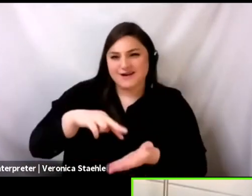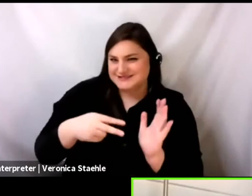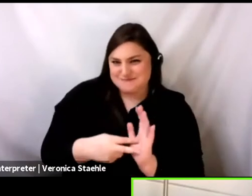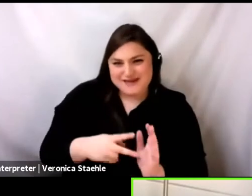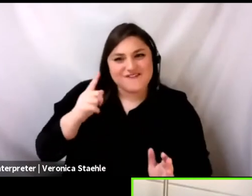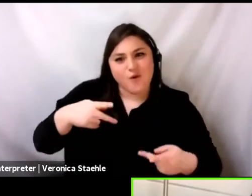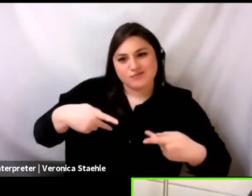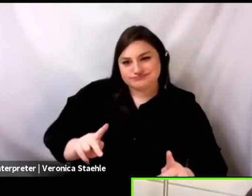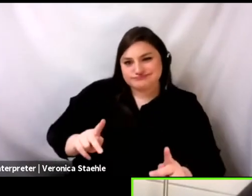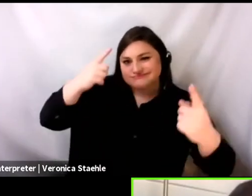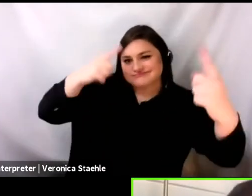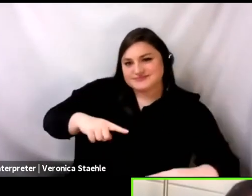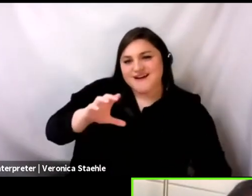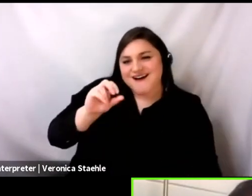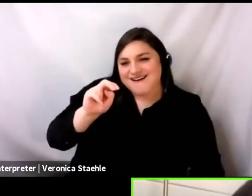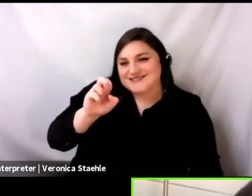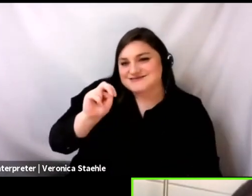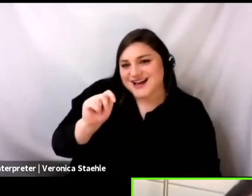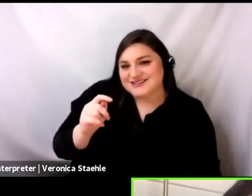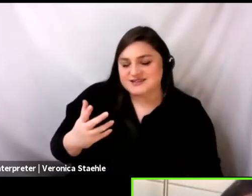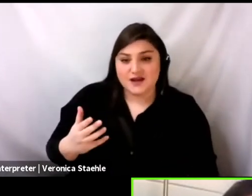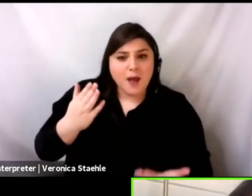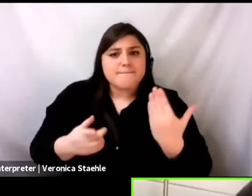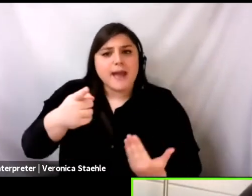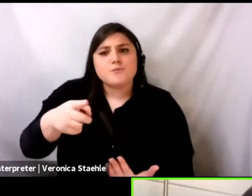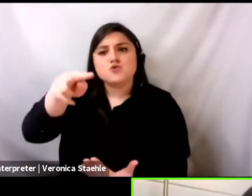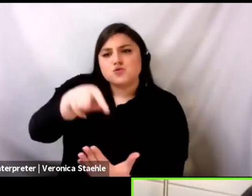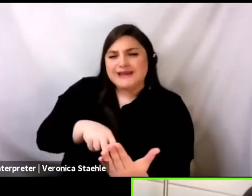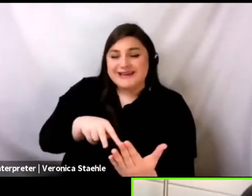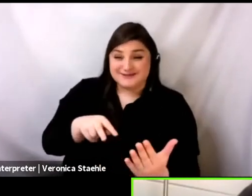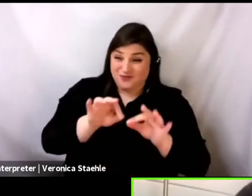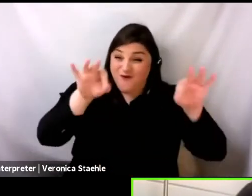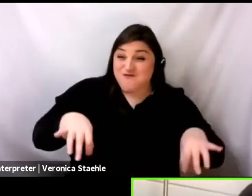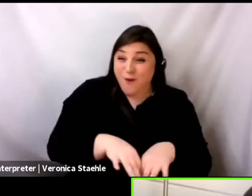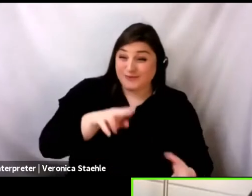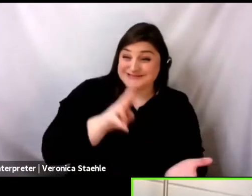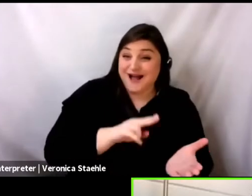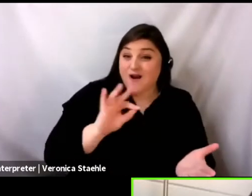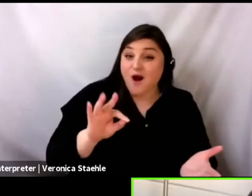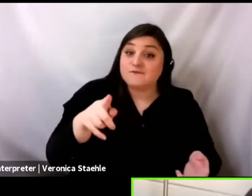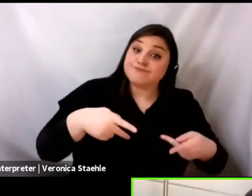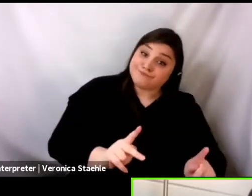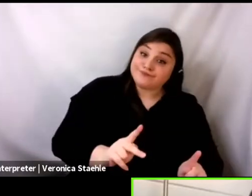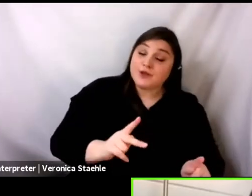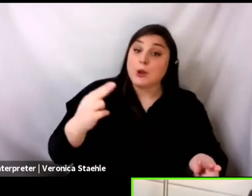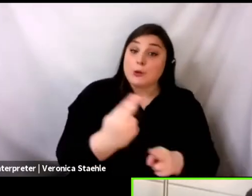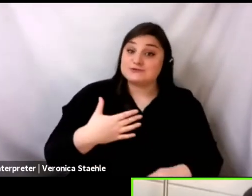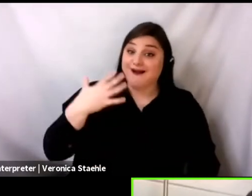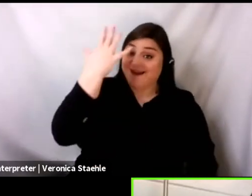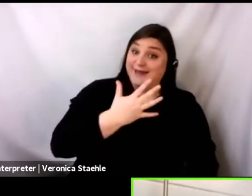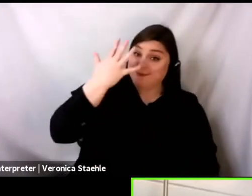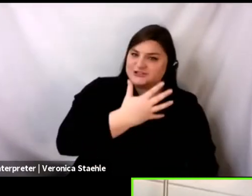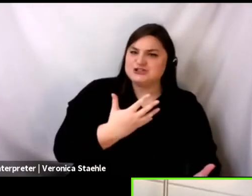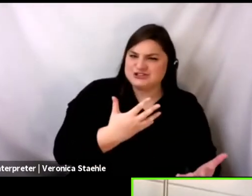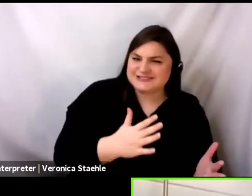science is very different than, say, a consent you might read for like a waiver for showing your image, for instance. But yeah, I kind of wanted